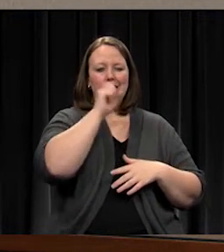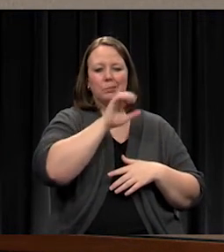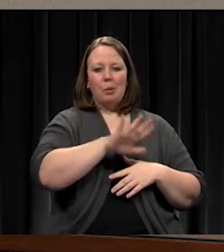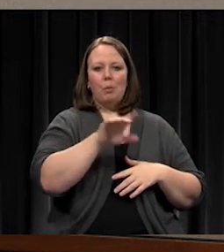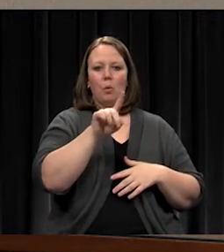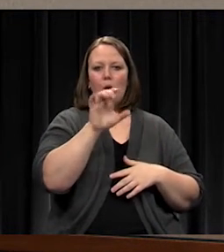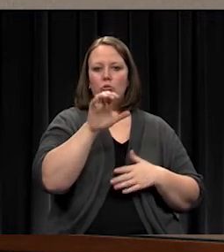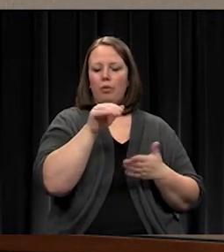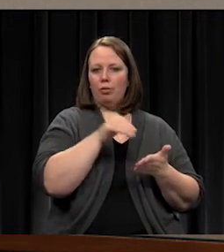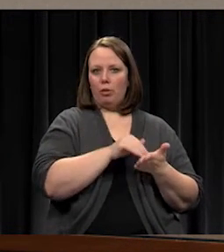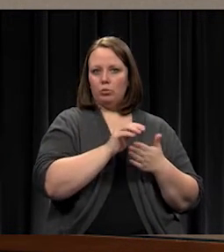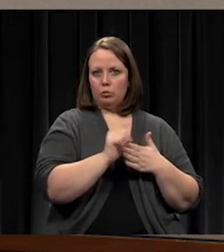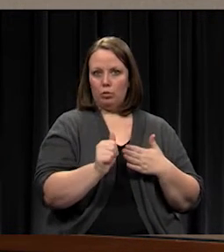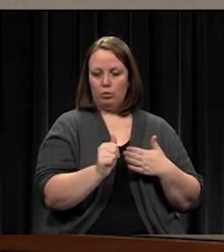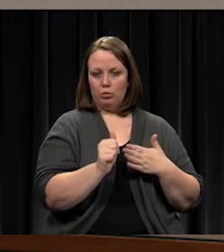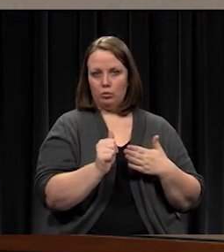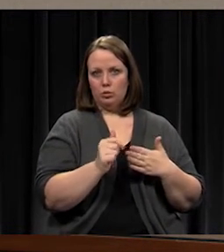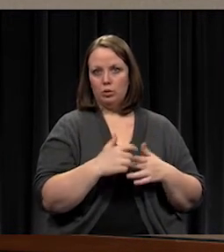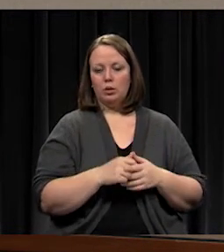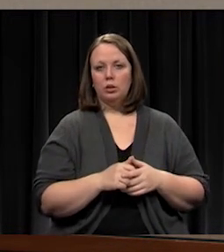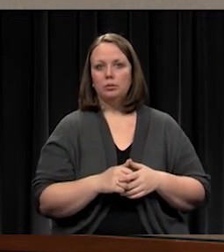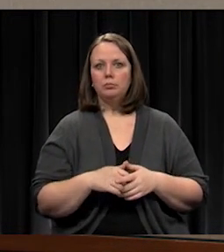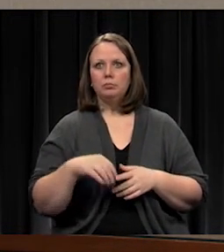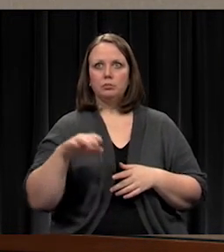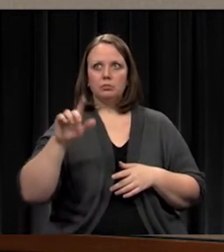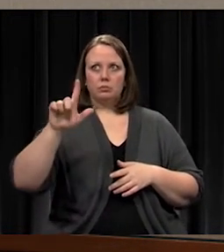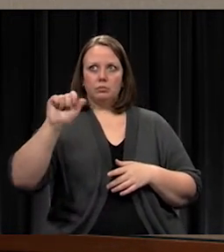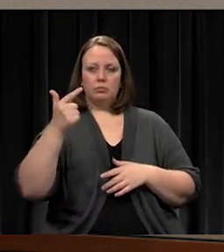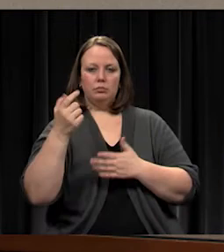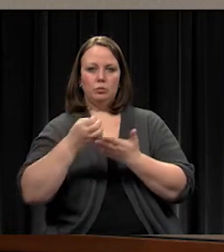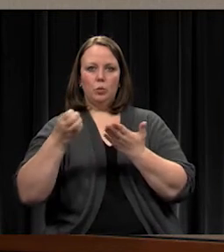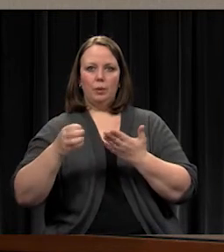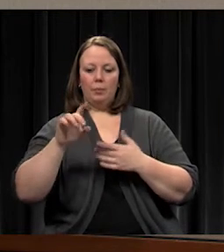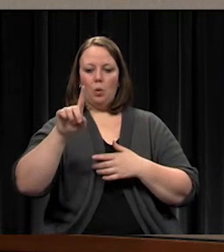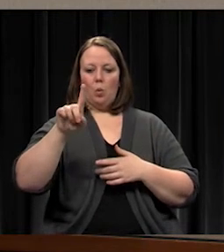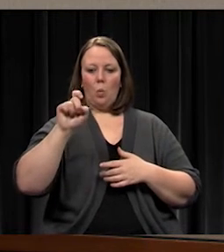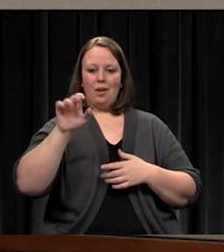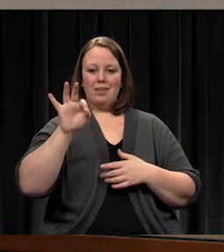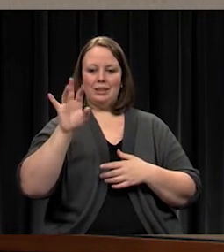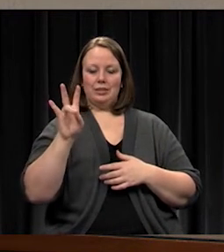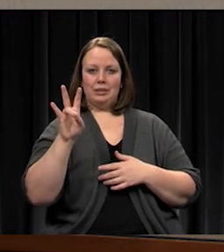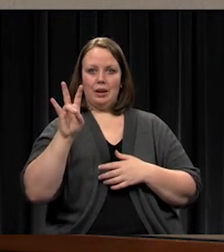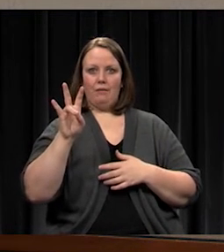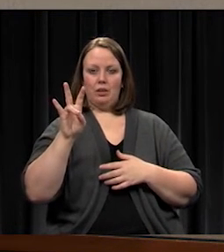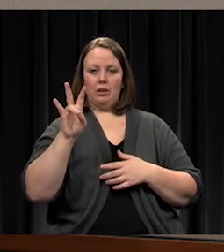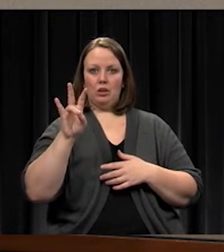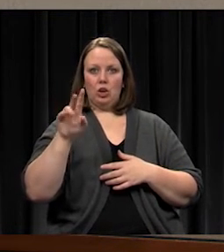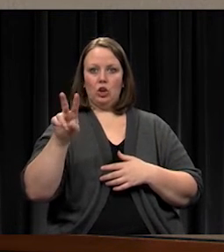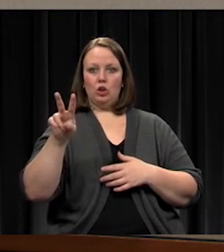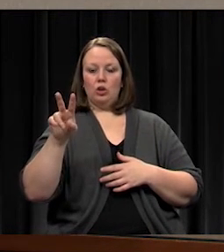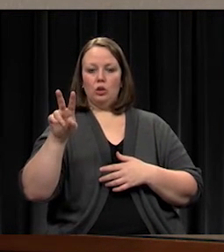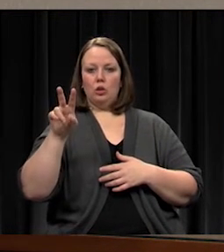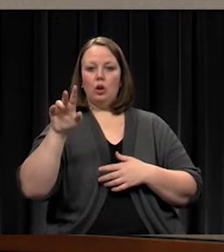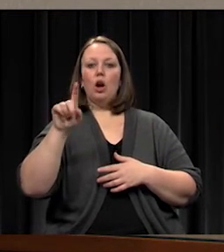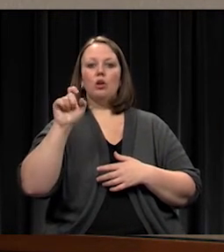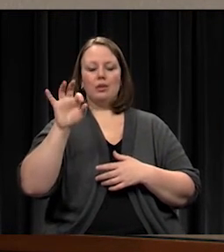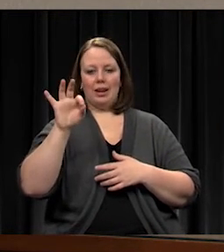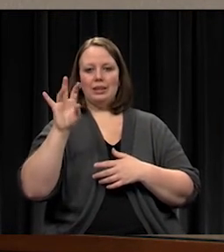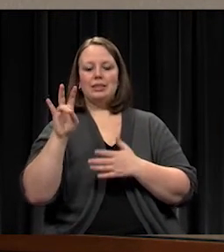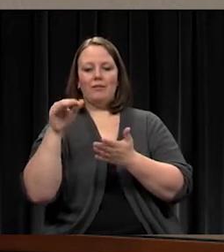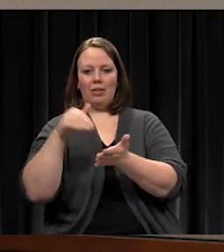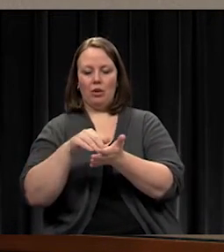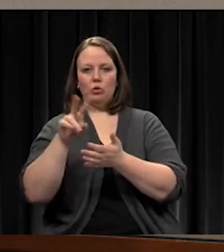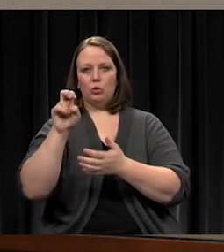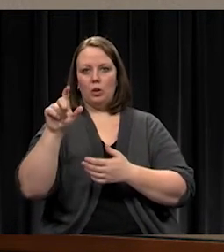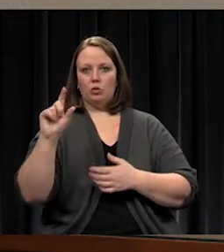The LG equipment was $197,220 low. Even with this $100,000, it was